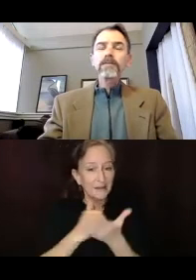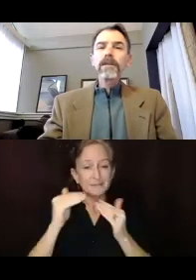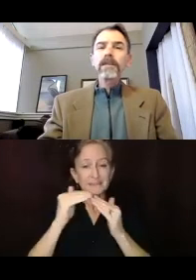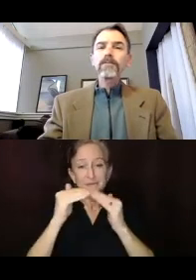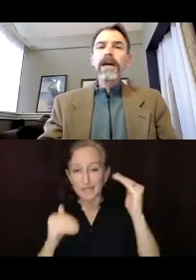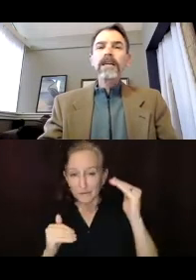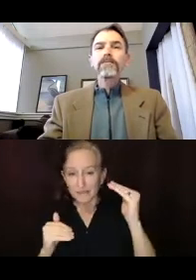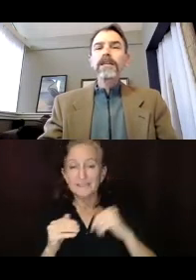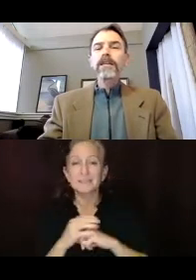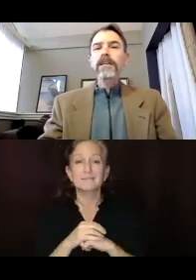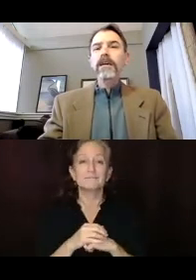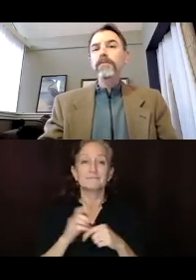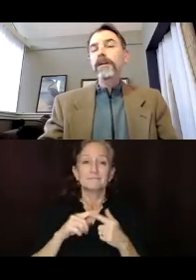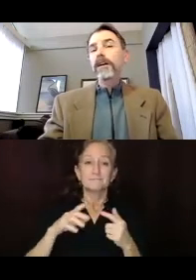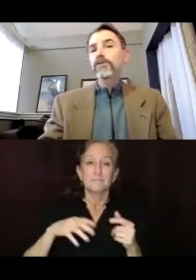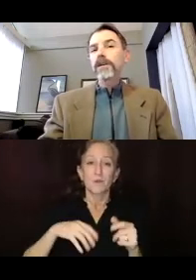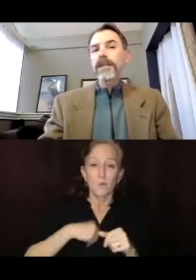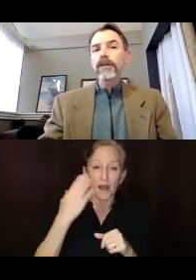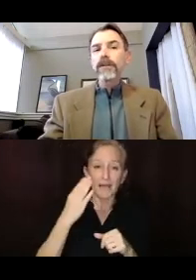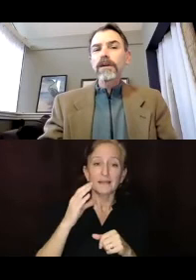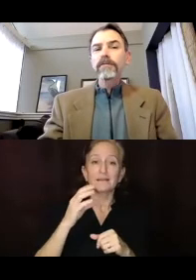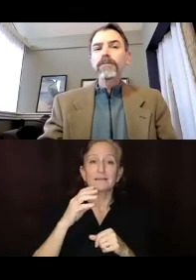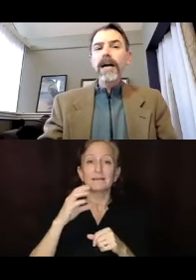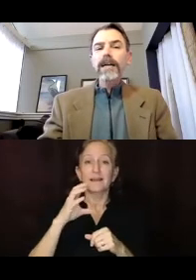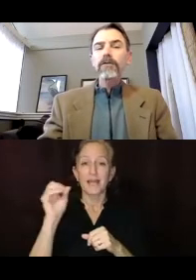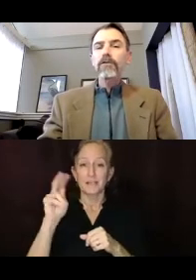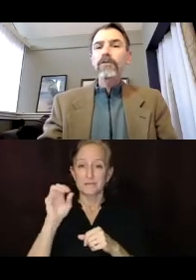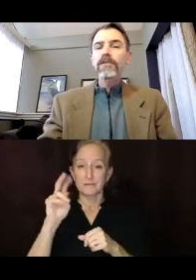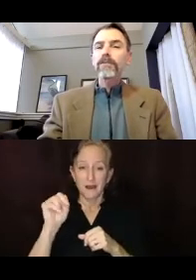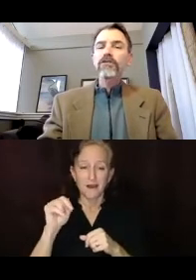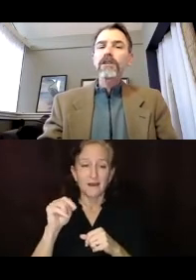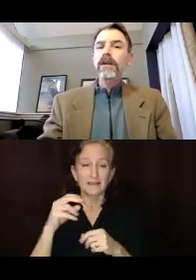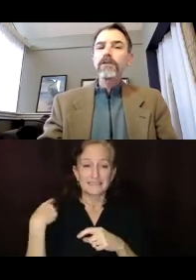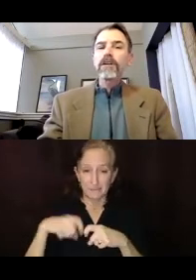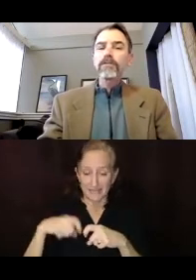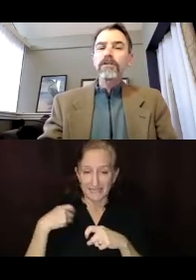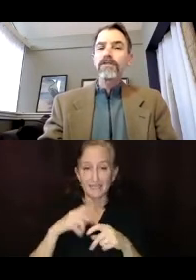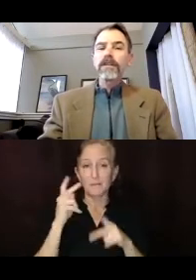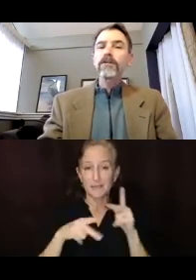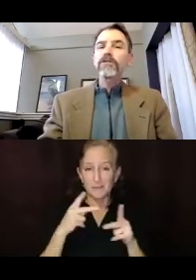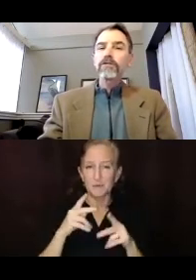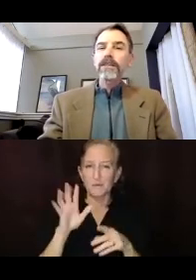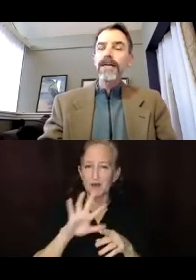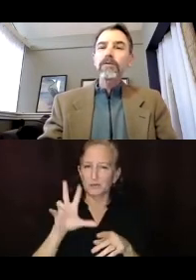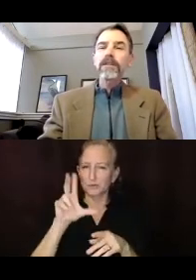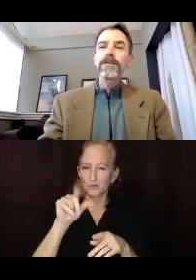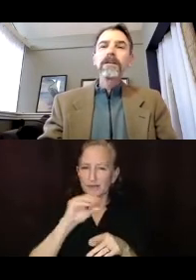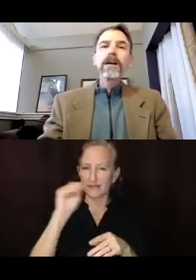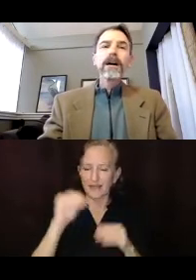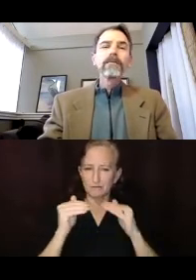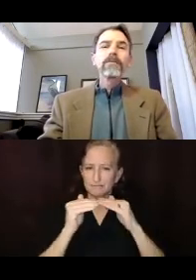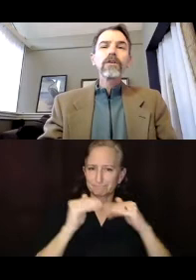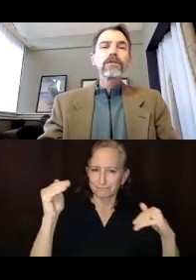white, non Hispanic median income is about 120,000, but black households, especially in the Bayview and other parts of the city are at 30,000.